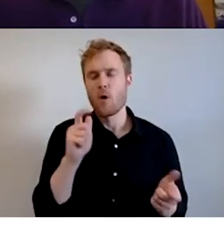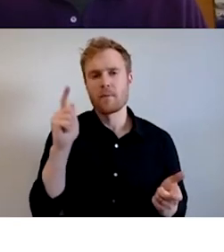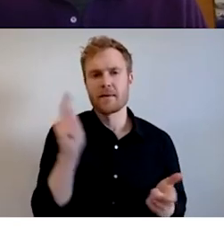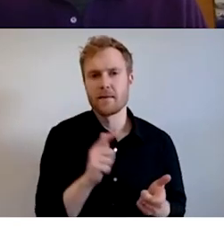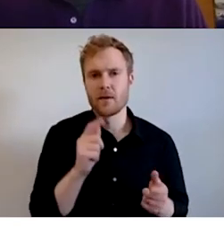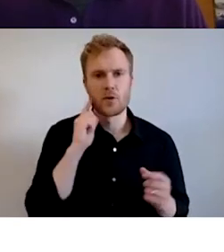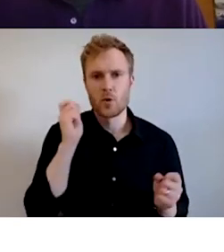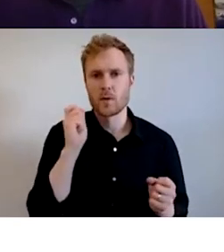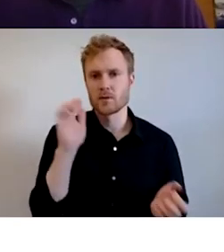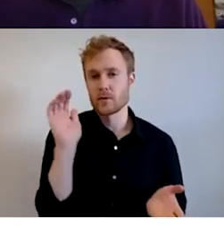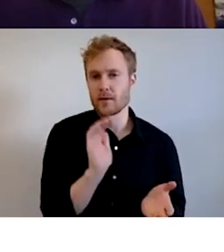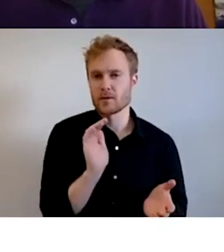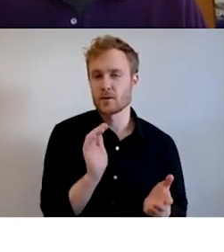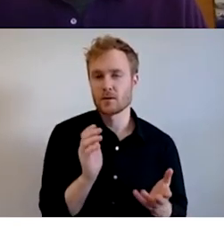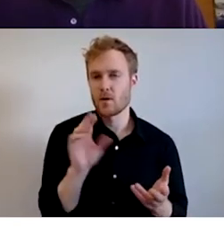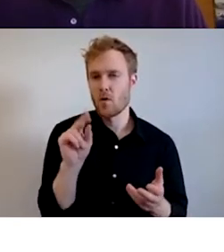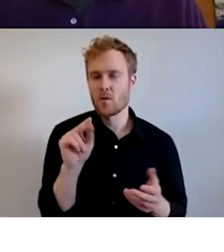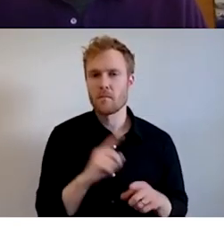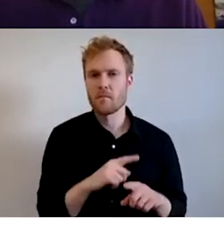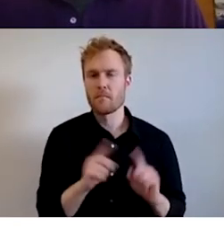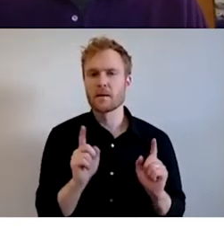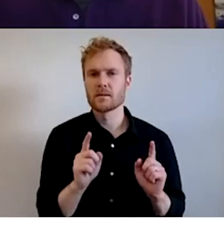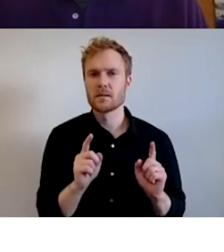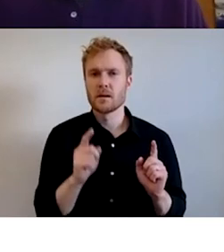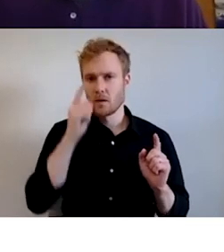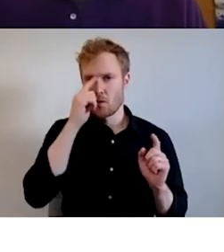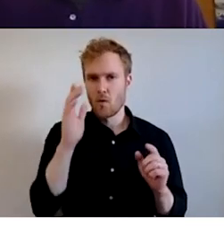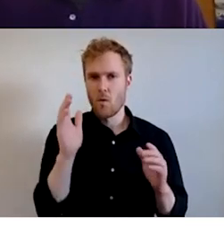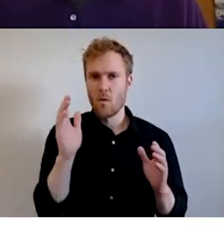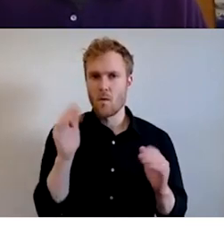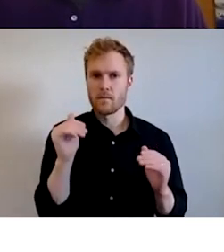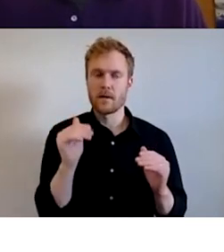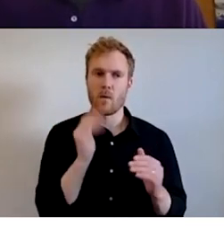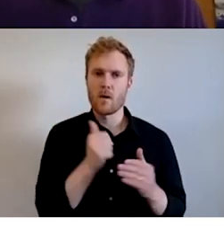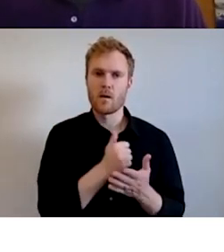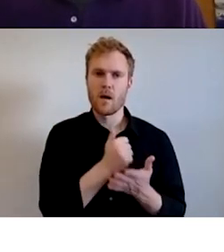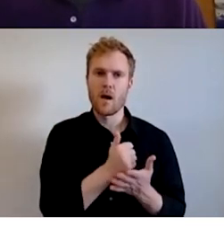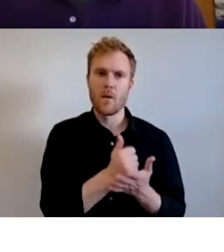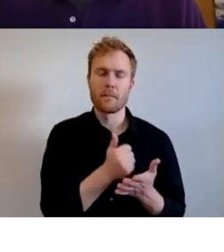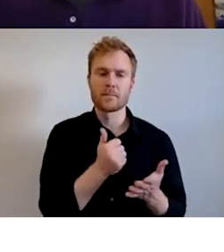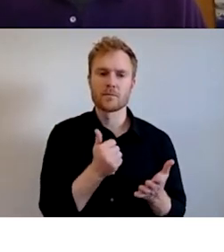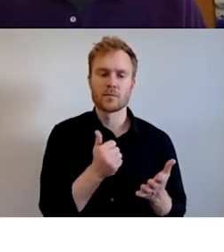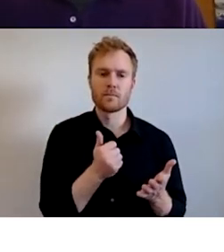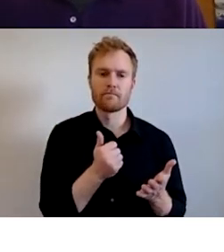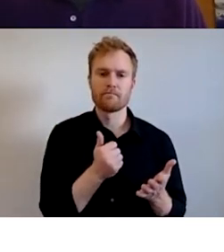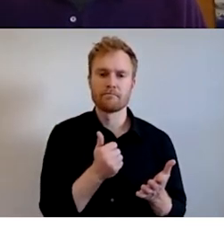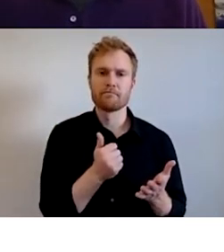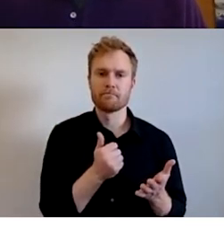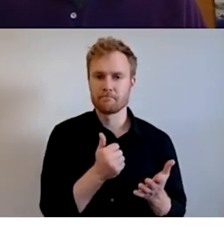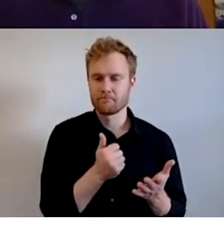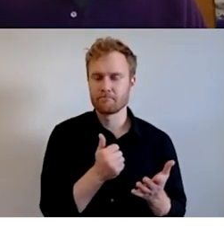impression. Um, but hopefully it does help to kind of mitigate some of that, um, that impact.